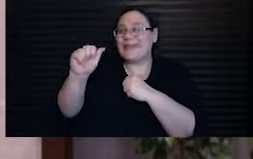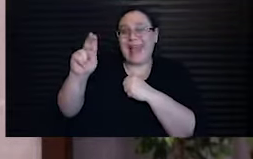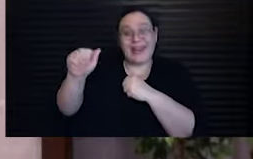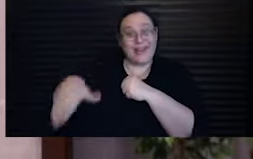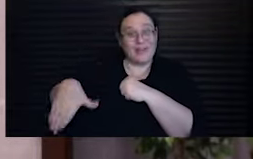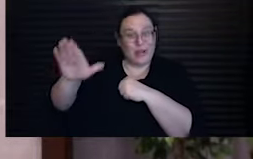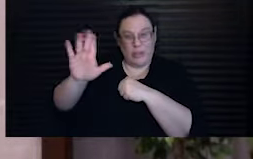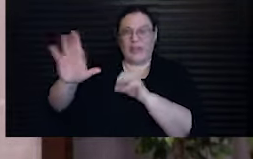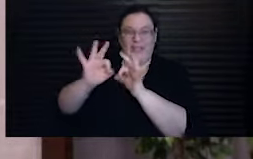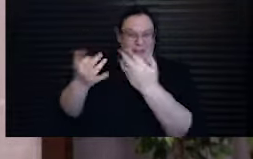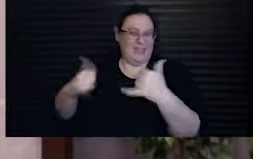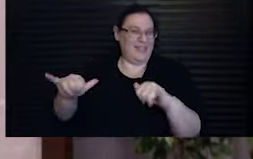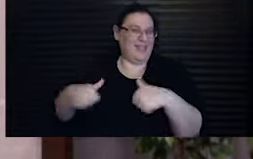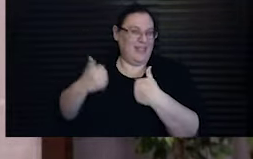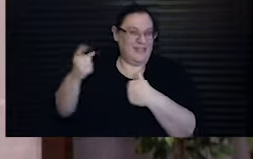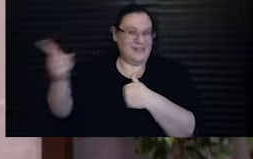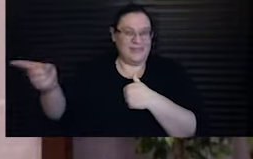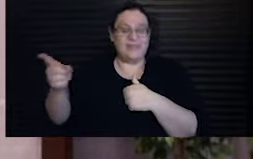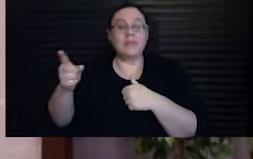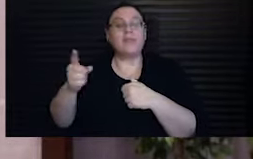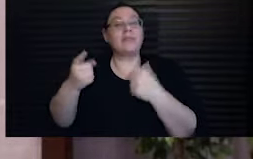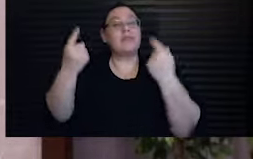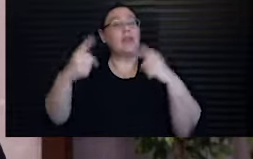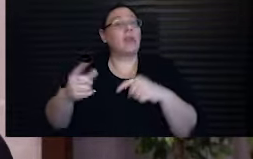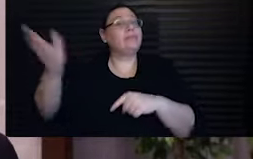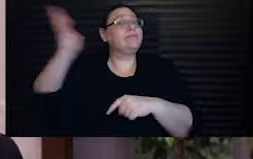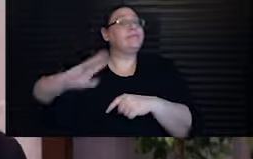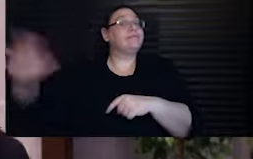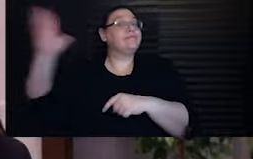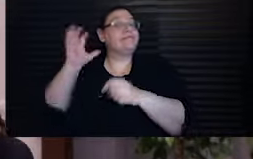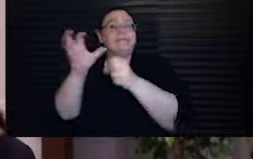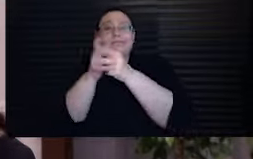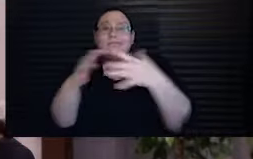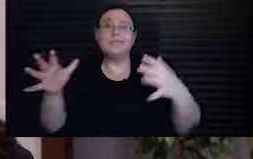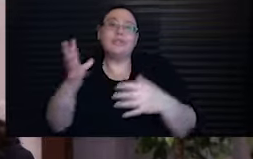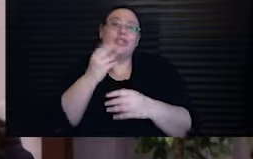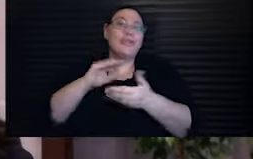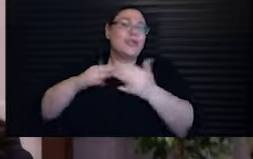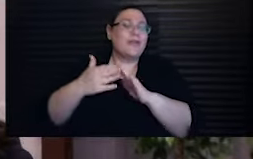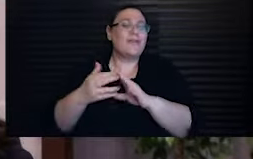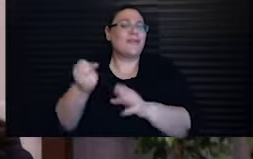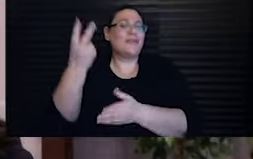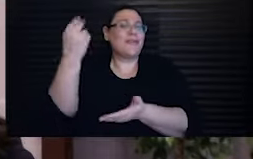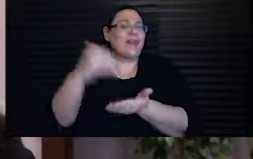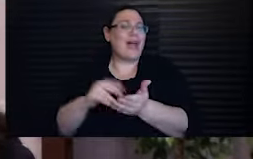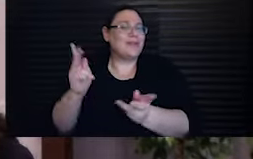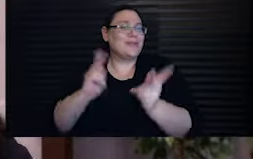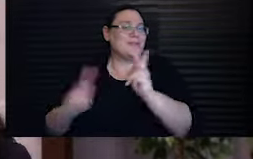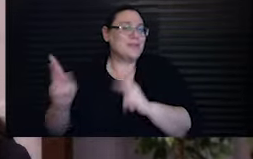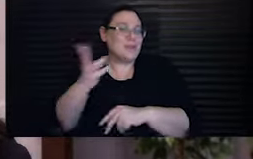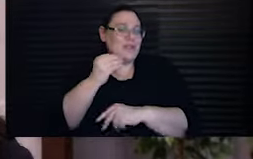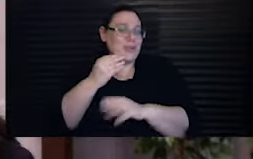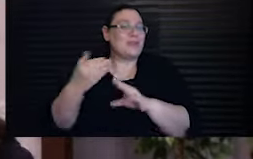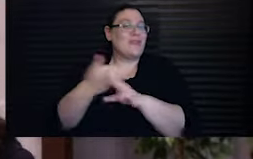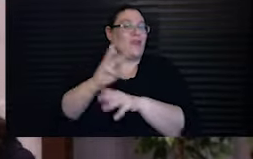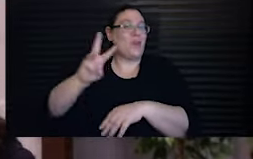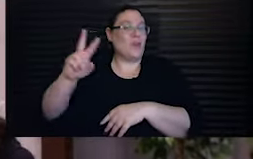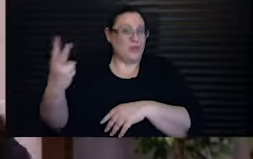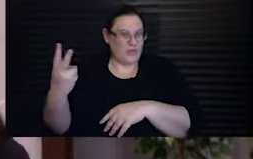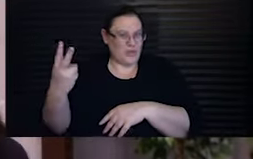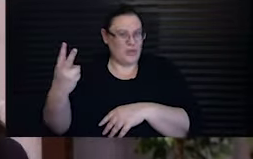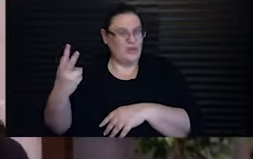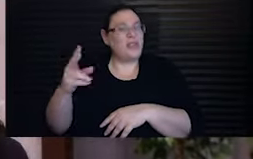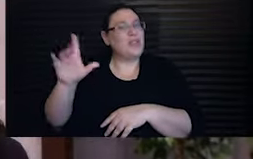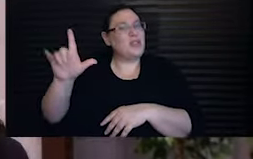family still resides, there was once a flourishing Jewish community of 12,000 Jews before the war, one in every